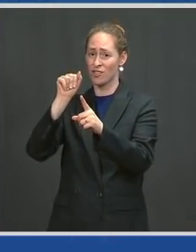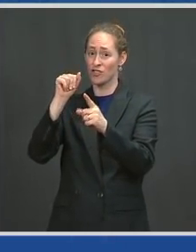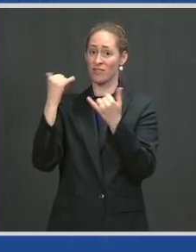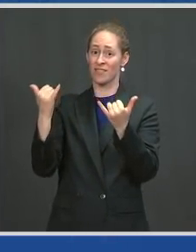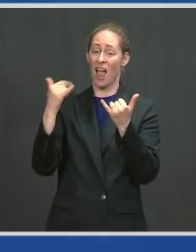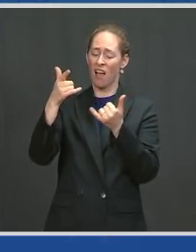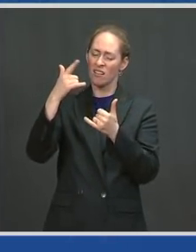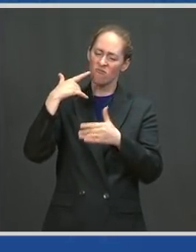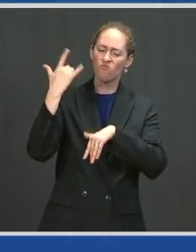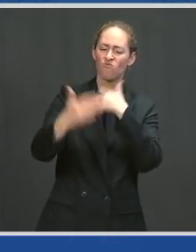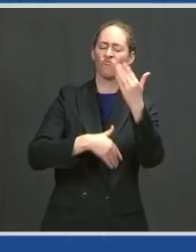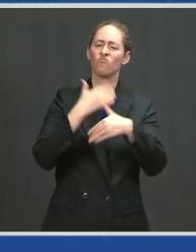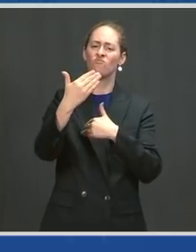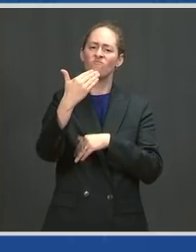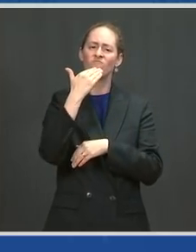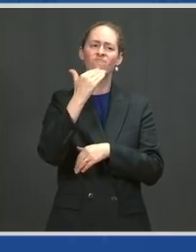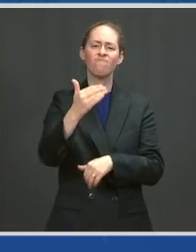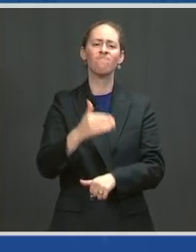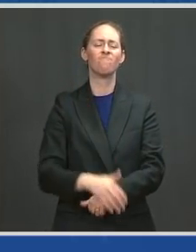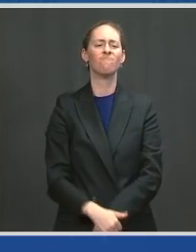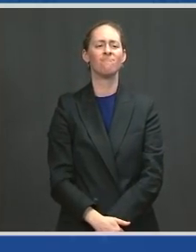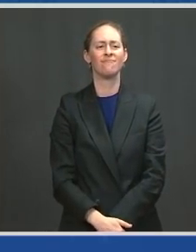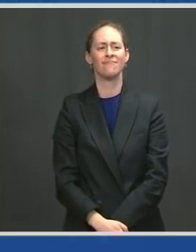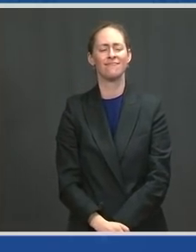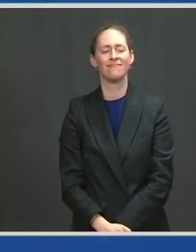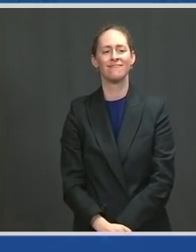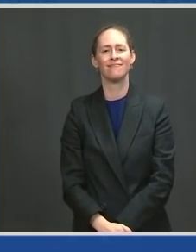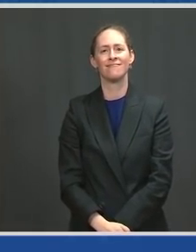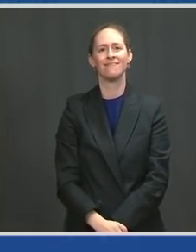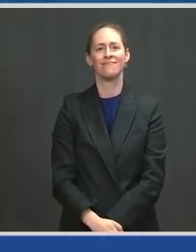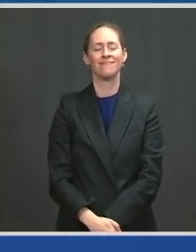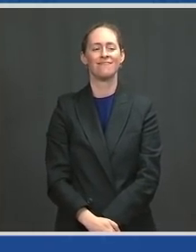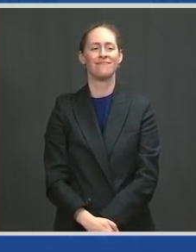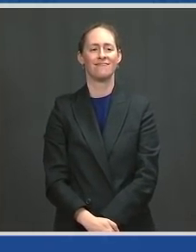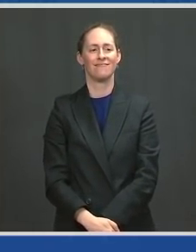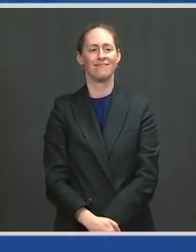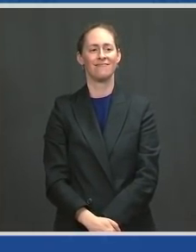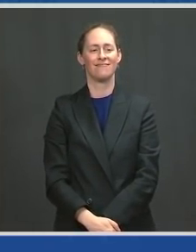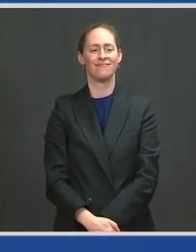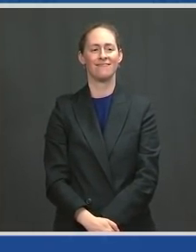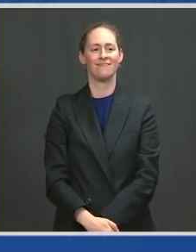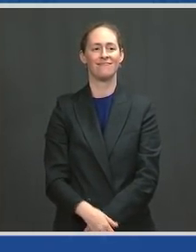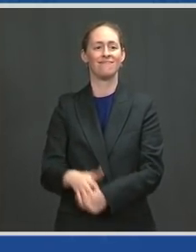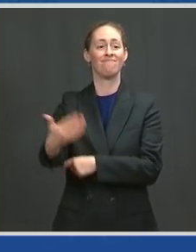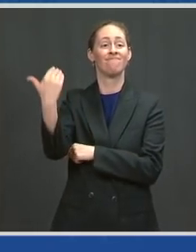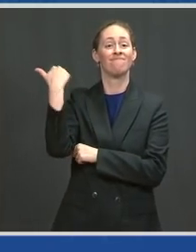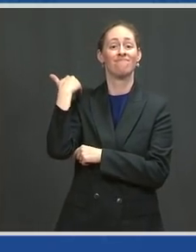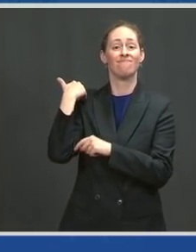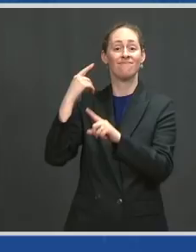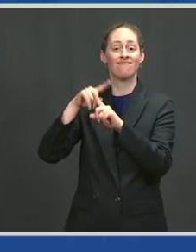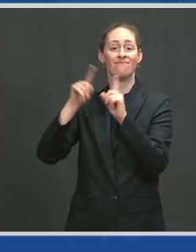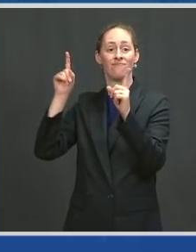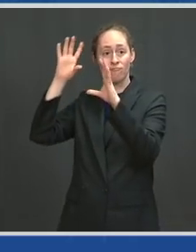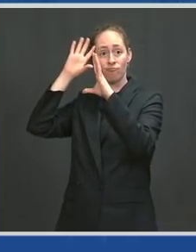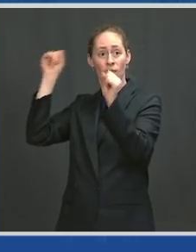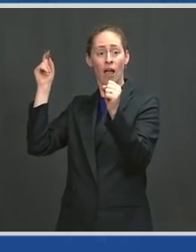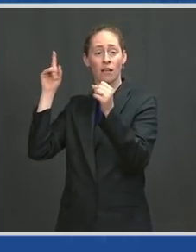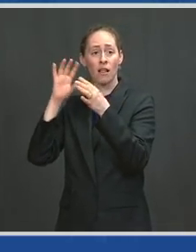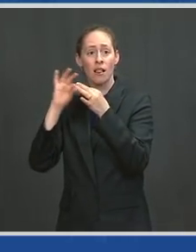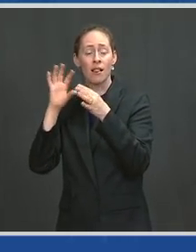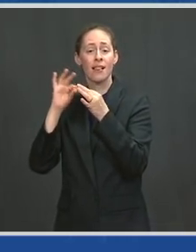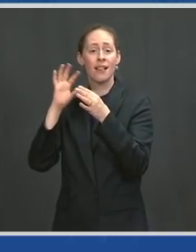you know, I remember I always would hear the — in the last administration, I'd hear when they'd talk about vaccines and